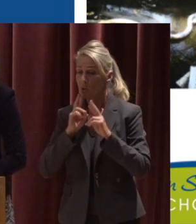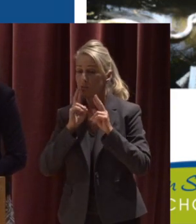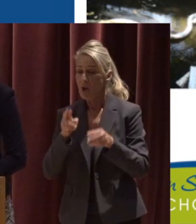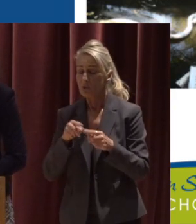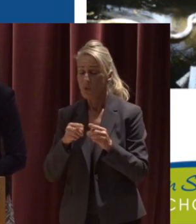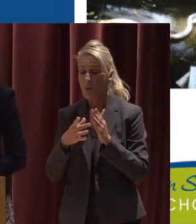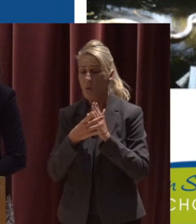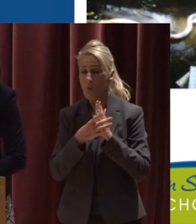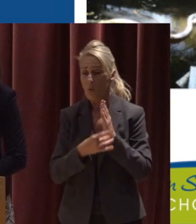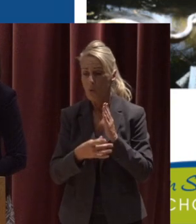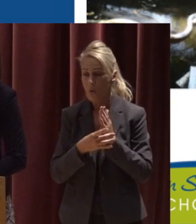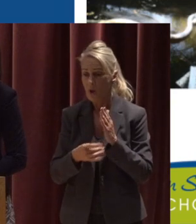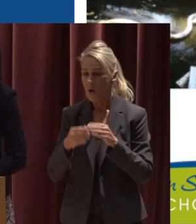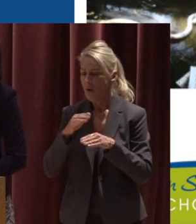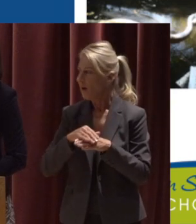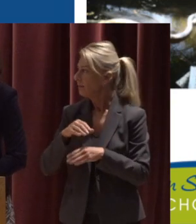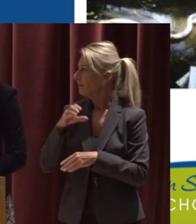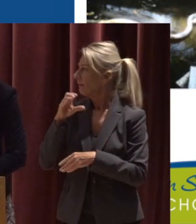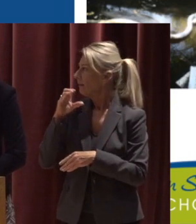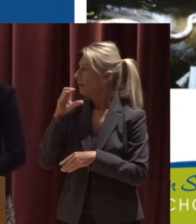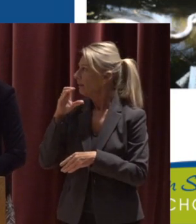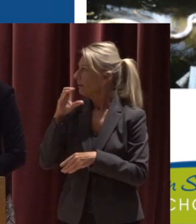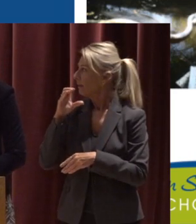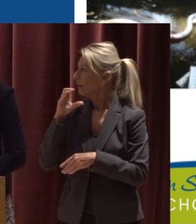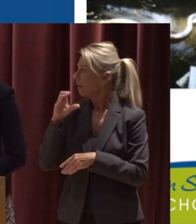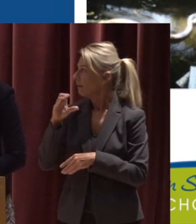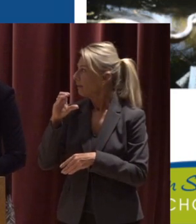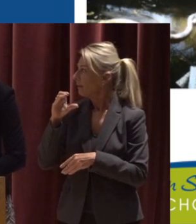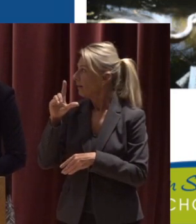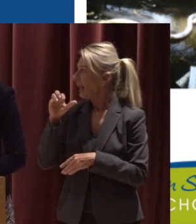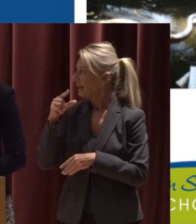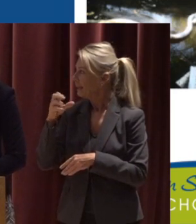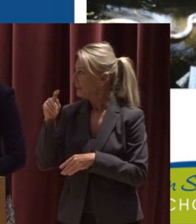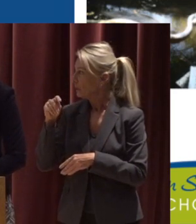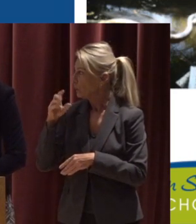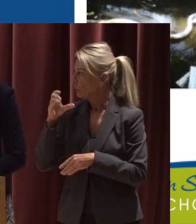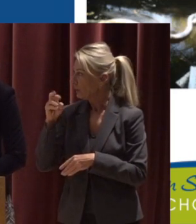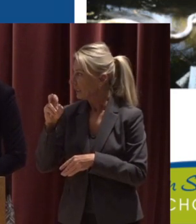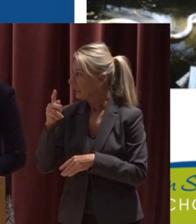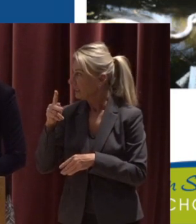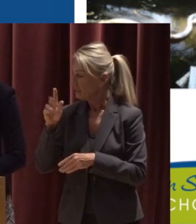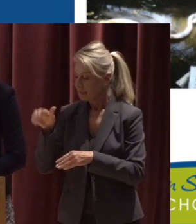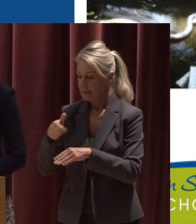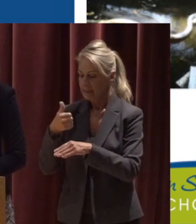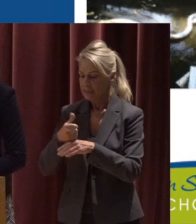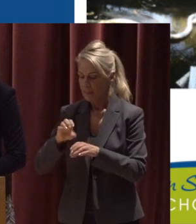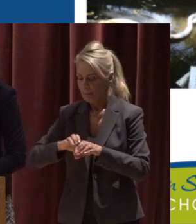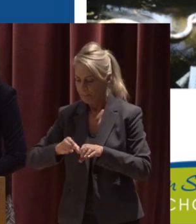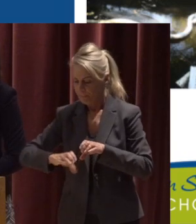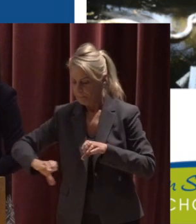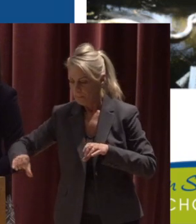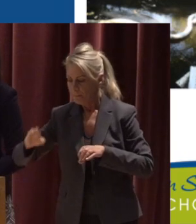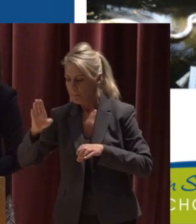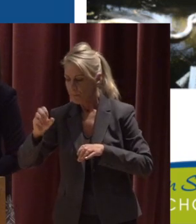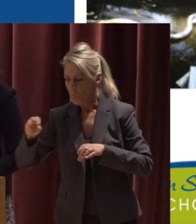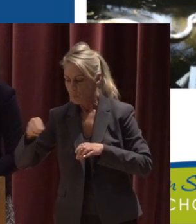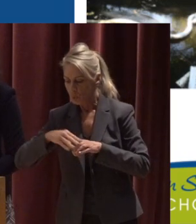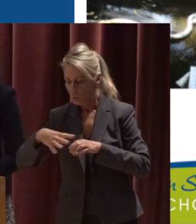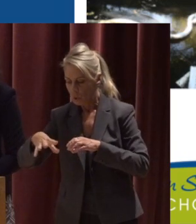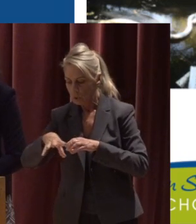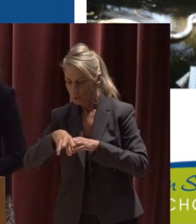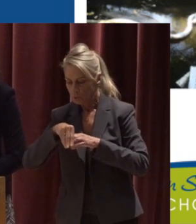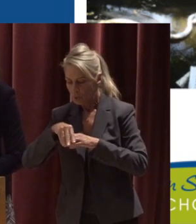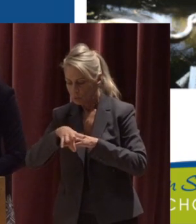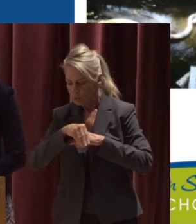oil on Claggett Creek By working with the environmental services division to place a boom and soak up that oil As well as